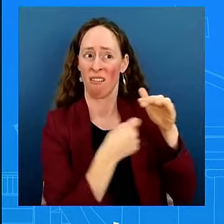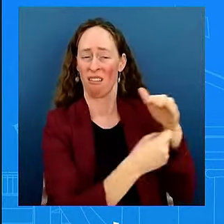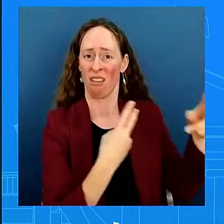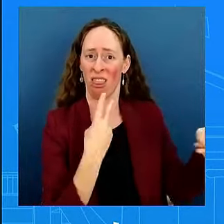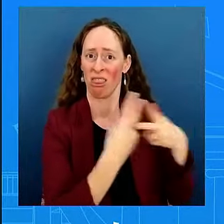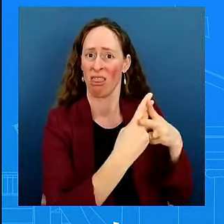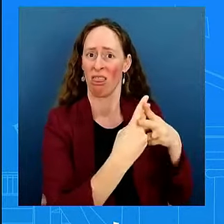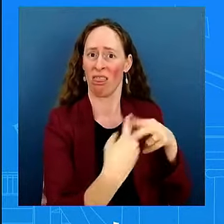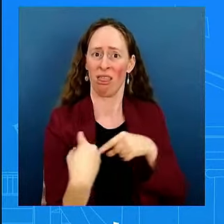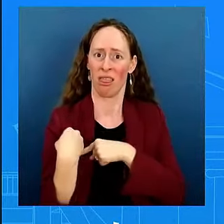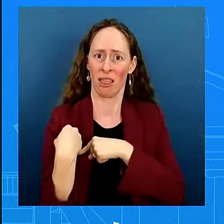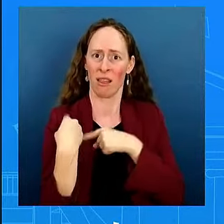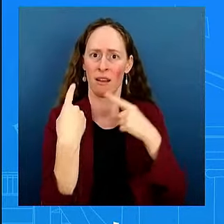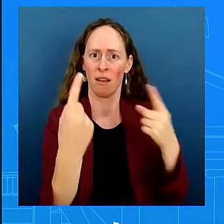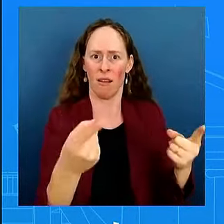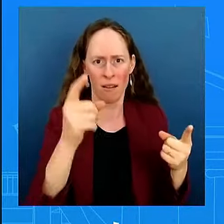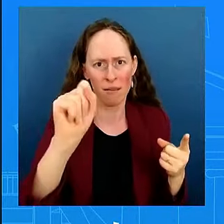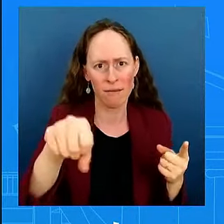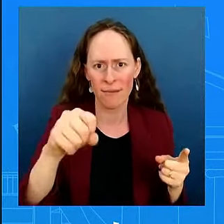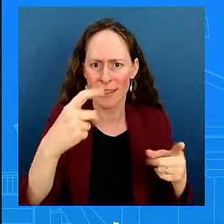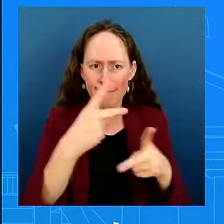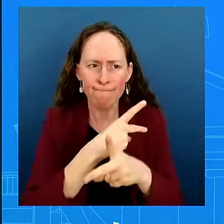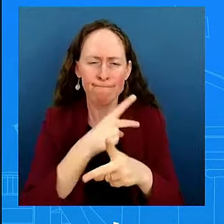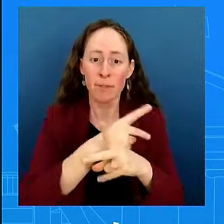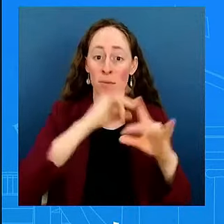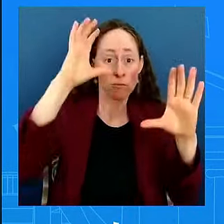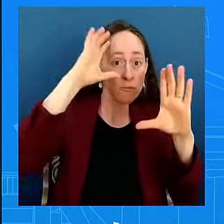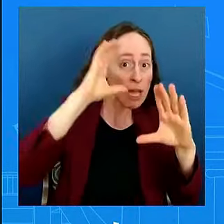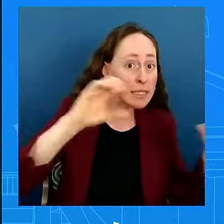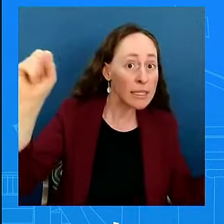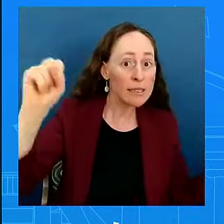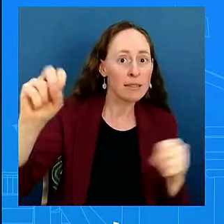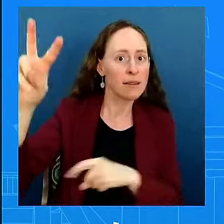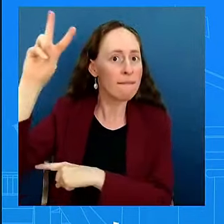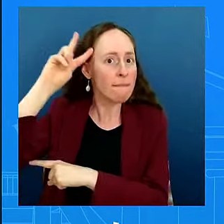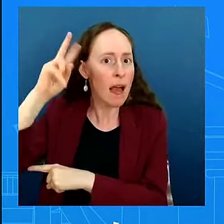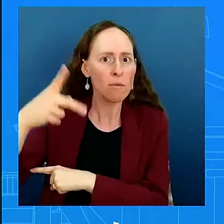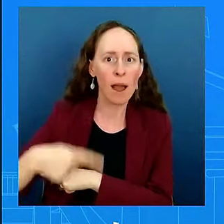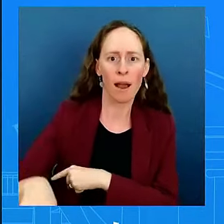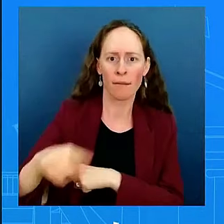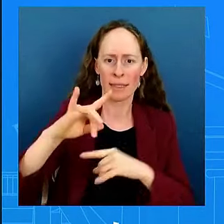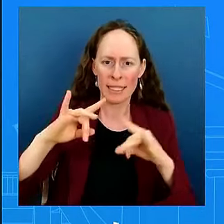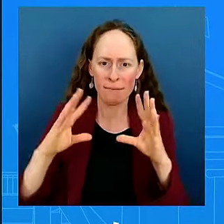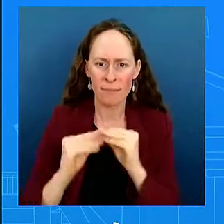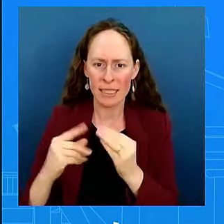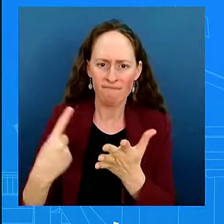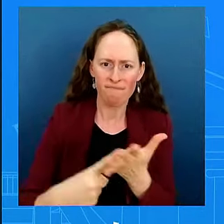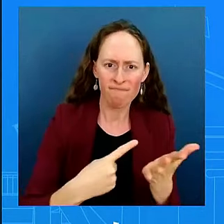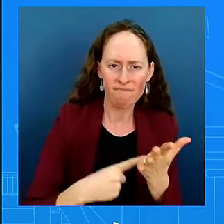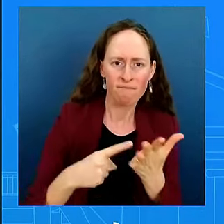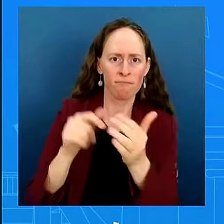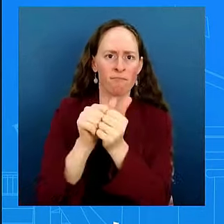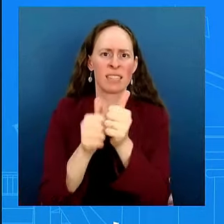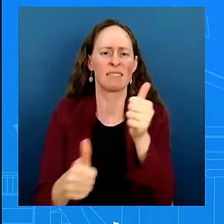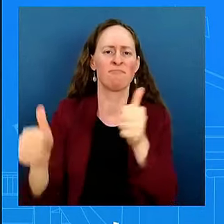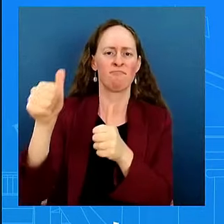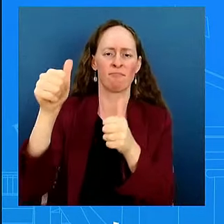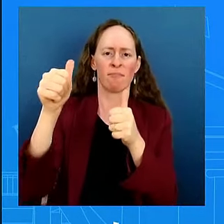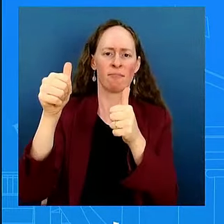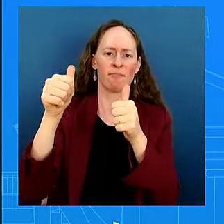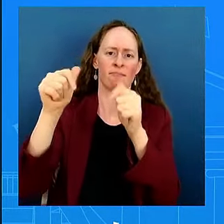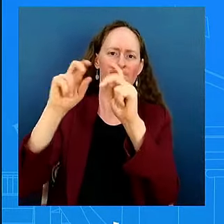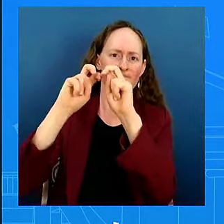in the situation room yesterday meeting with a few of their advisors of this administration to talk about next steps,